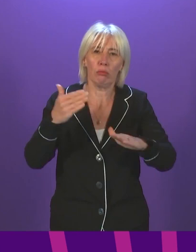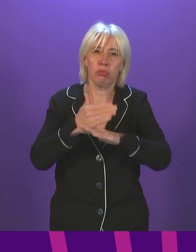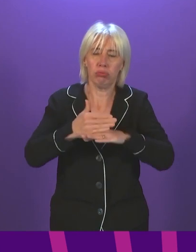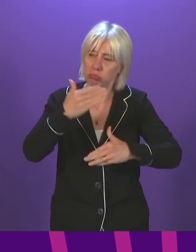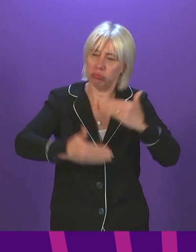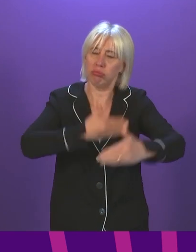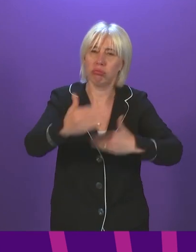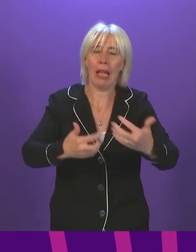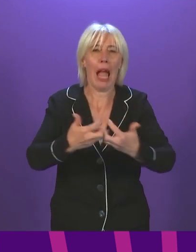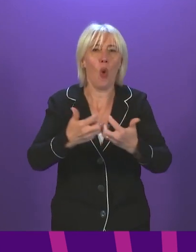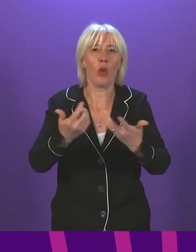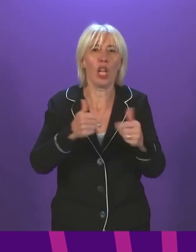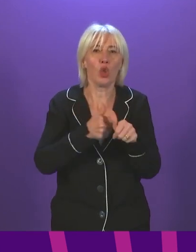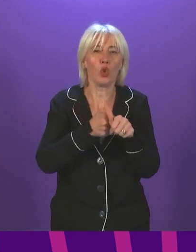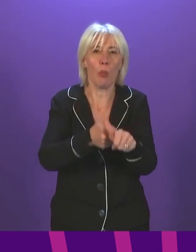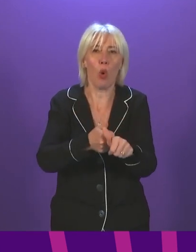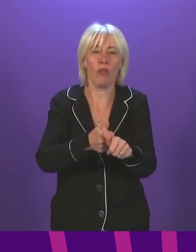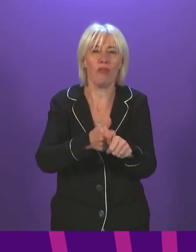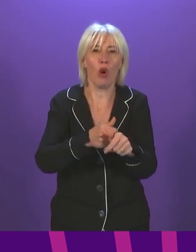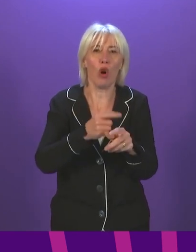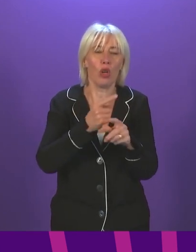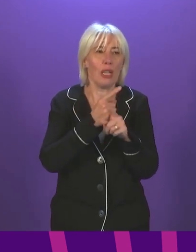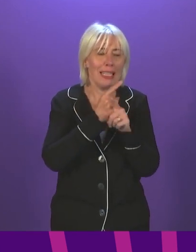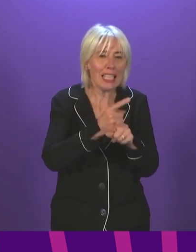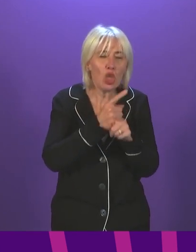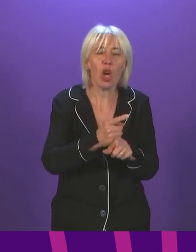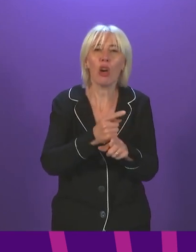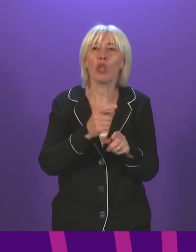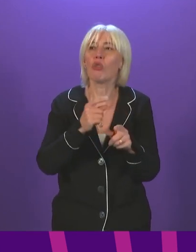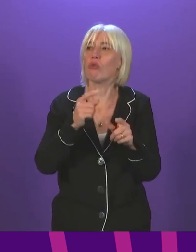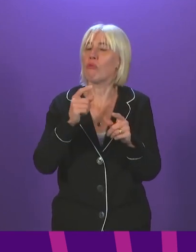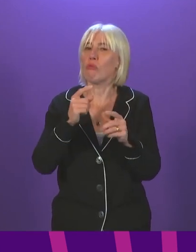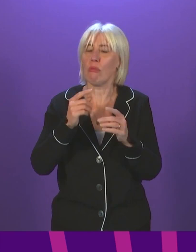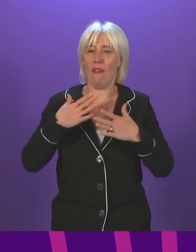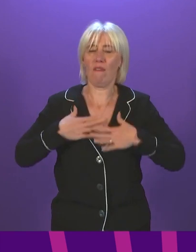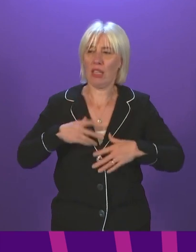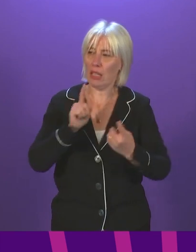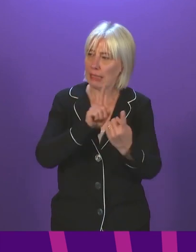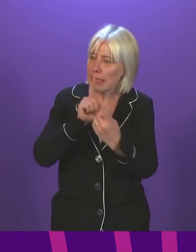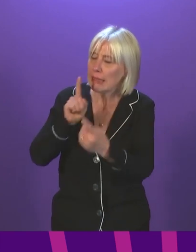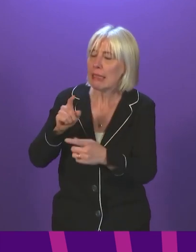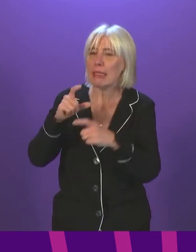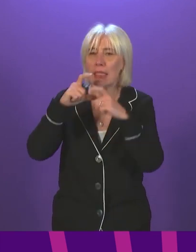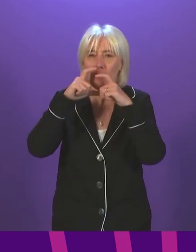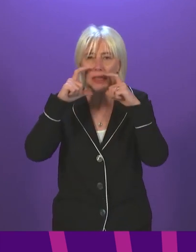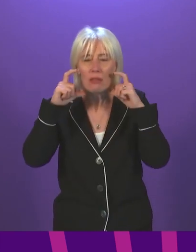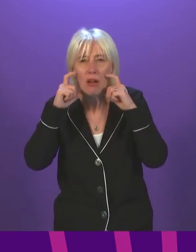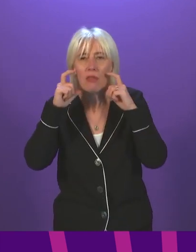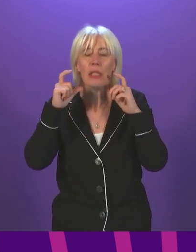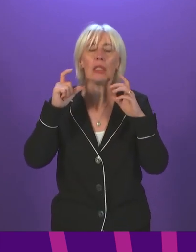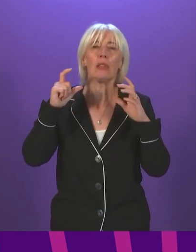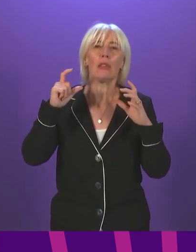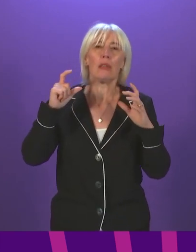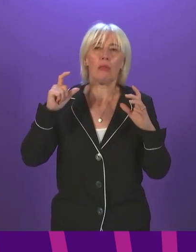support the safe return of teaching, to ensure physical distancing remains in place, that face coverings continue to